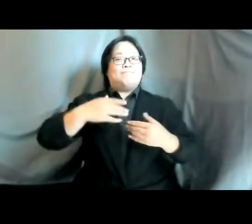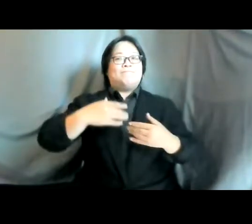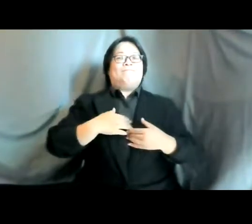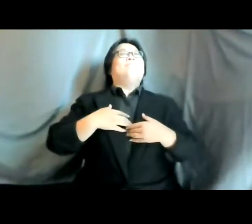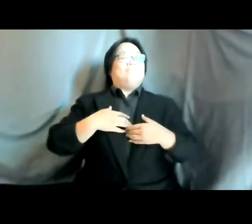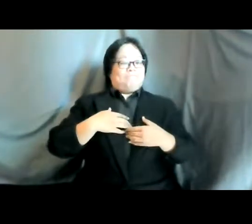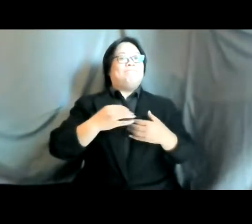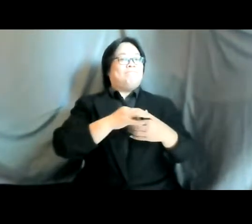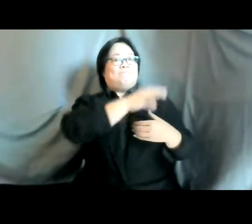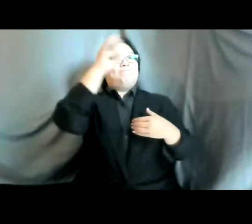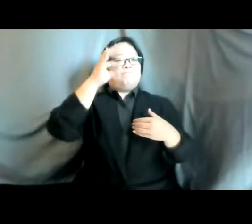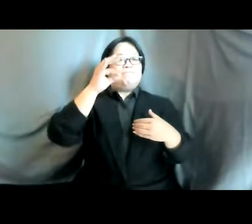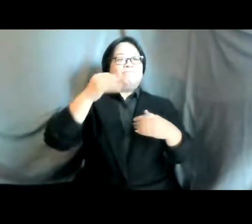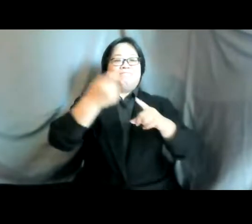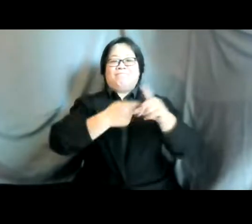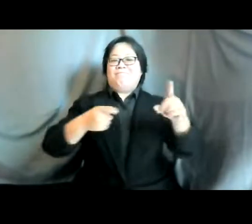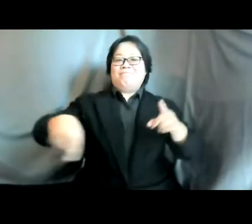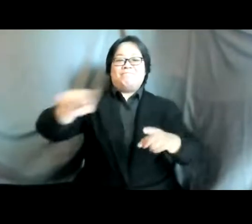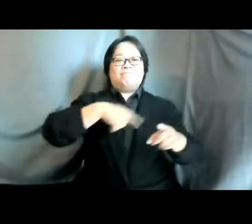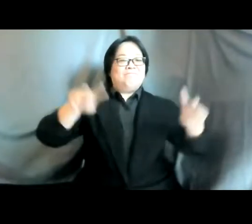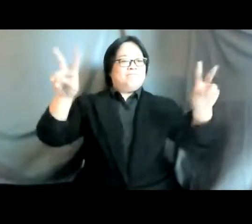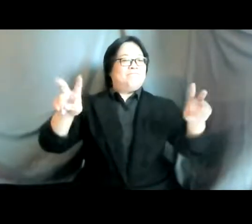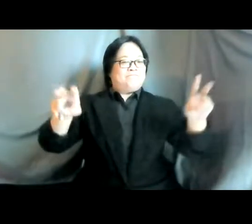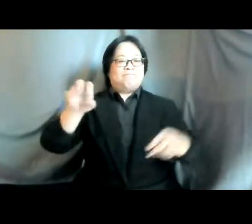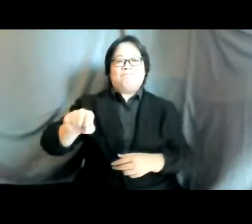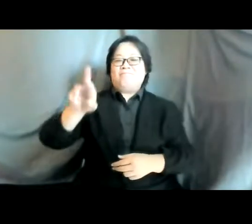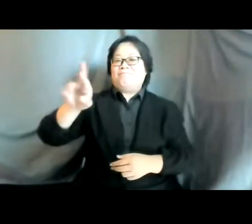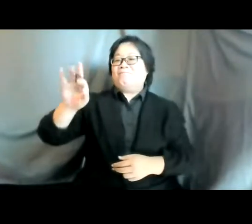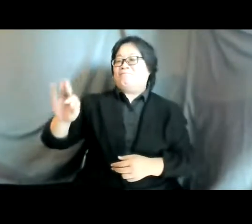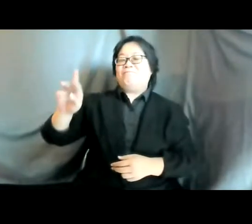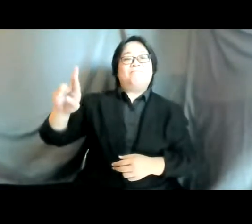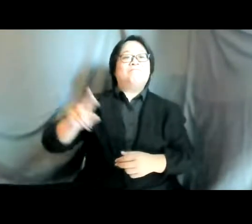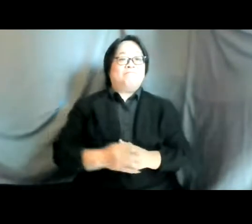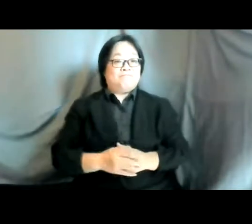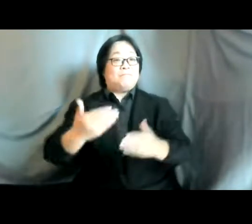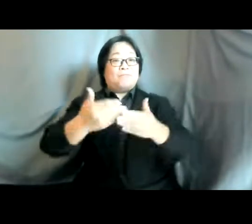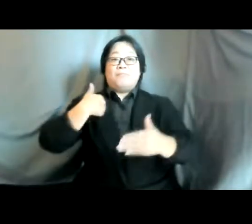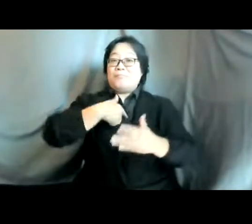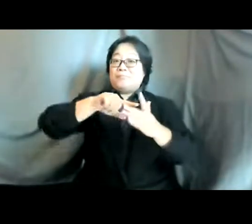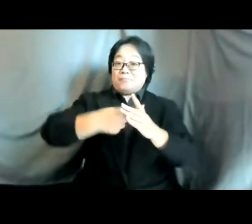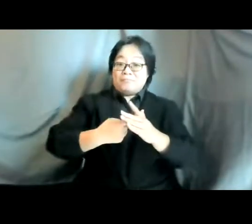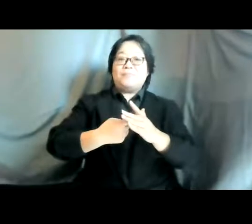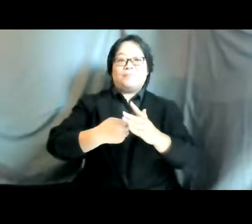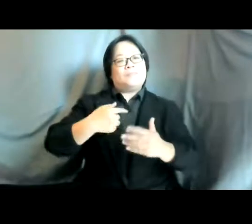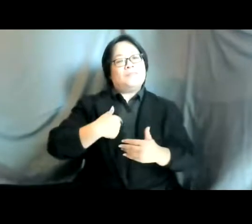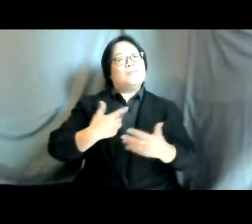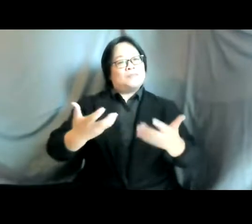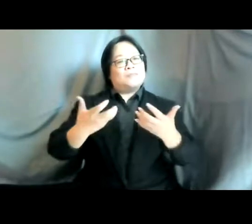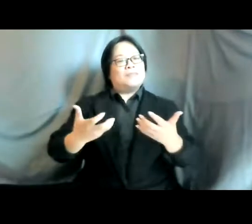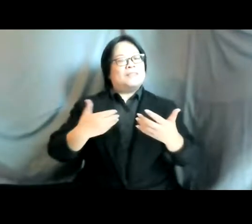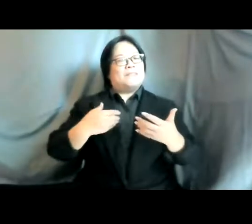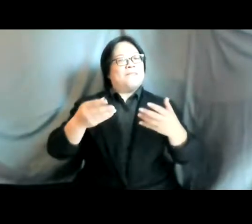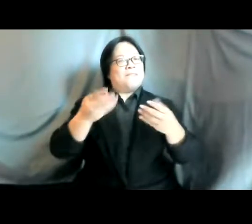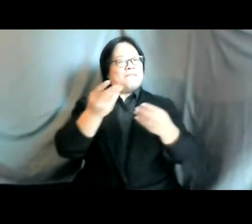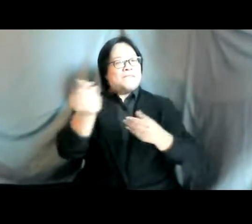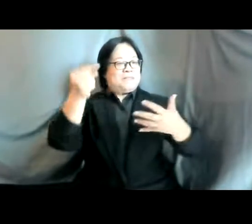continue our work in advancing sexual and reproductive health and rights before we begin ladies and gentlemen i'd like to address a few housekeeping